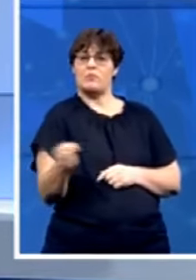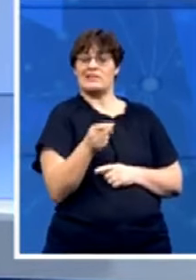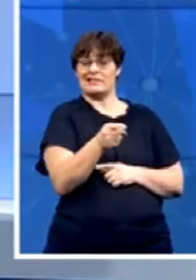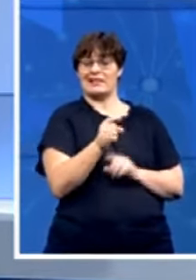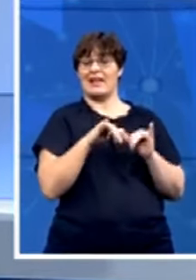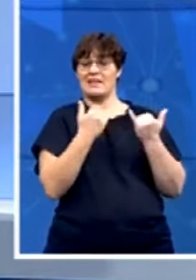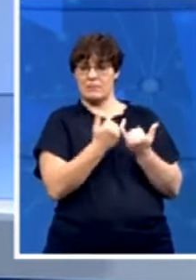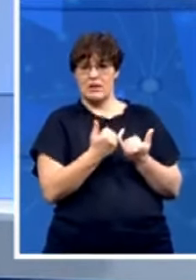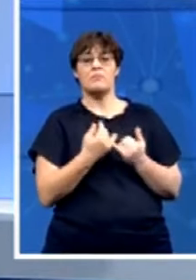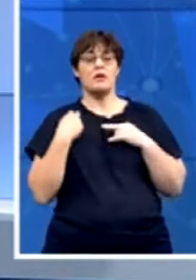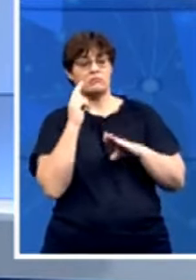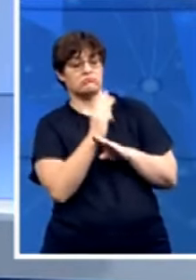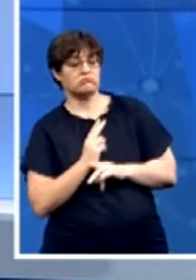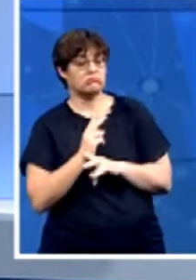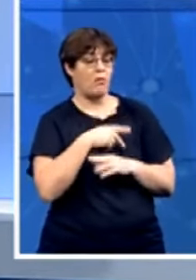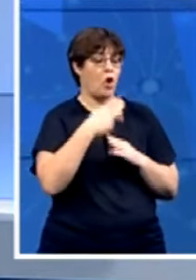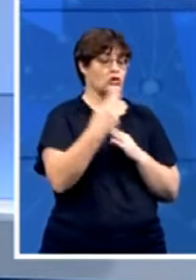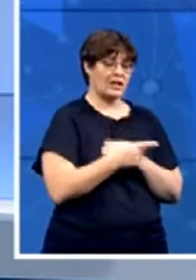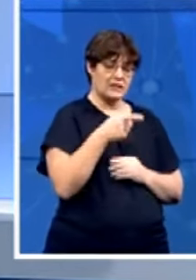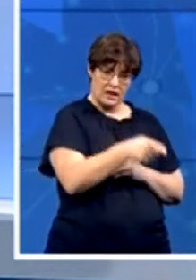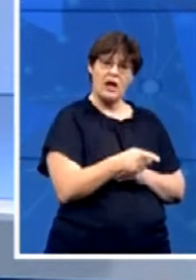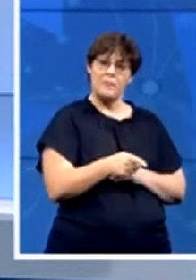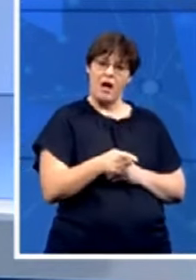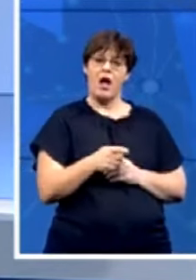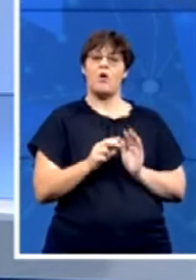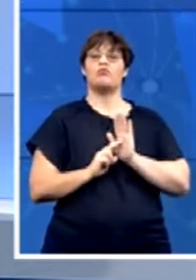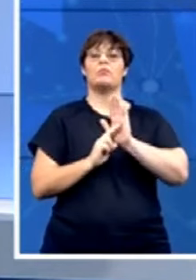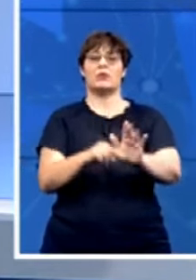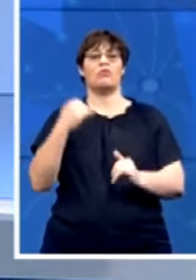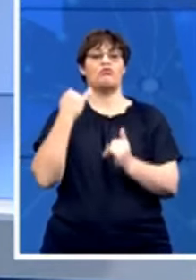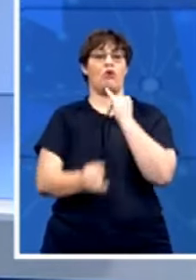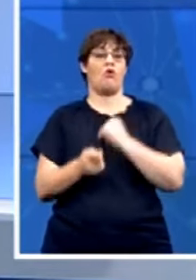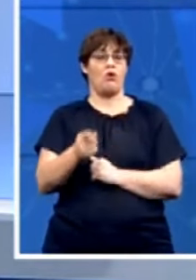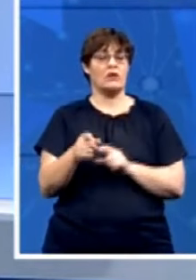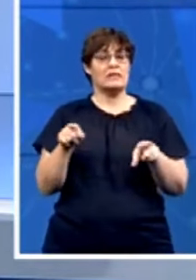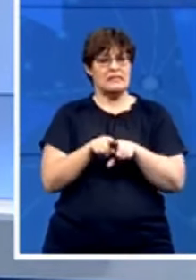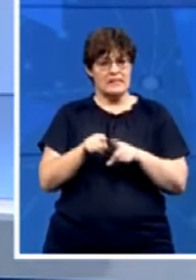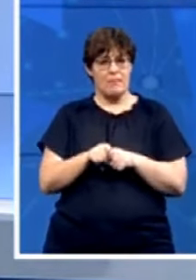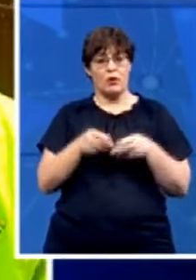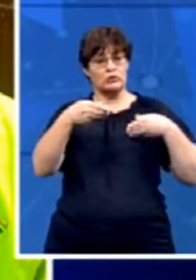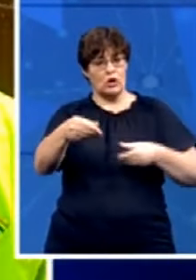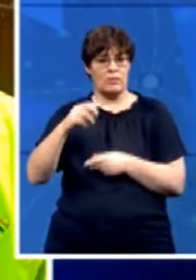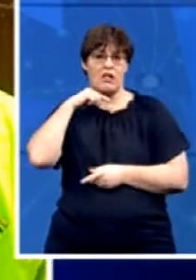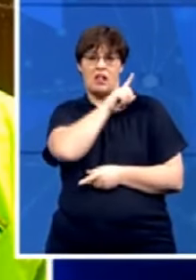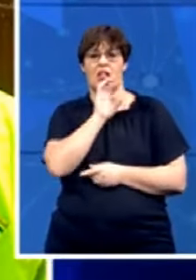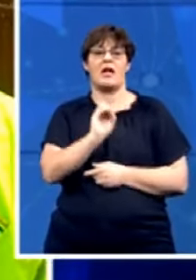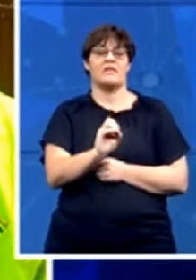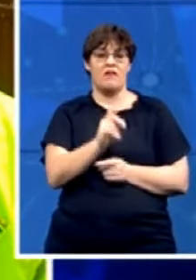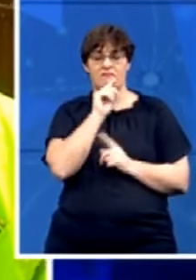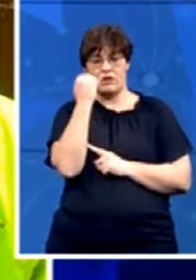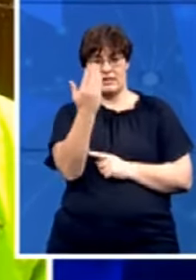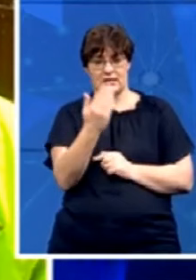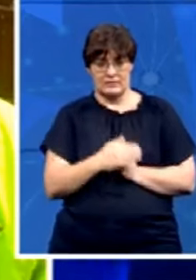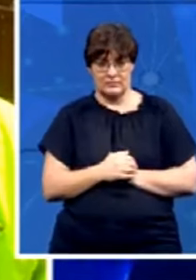project made misrepresentations and forged documents in its application for the tender Katla Chonyoni and Cameraman